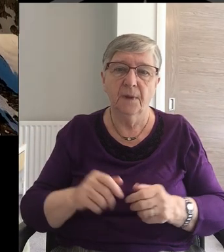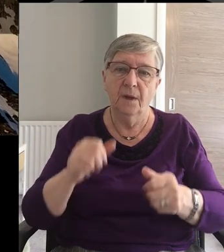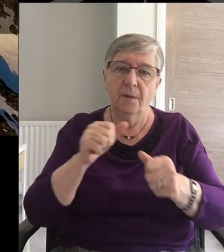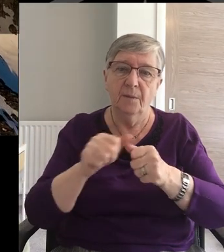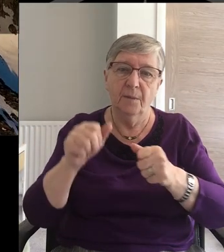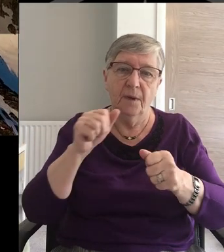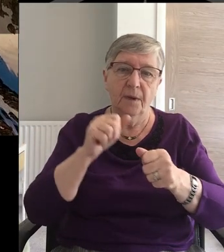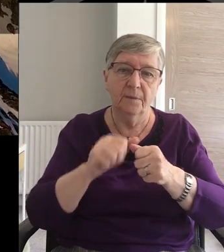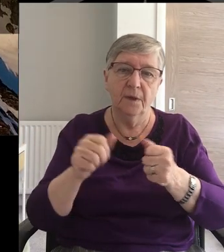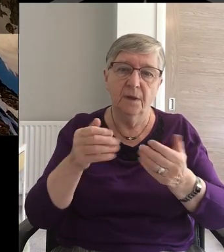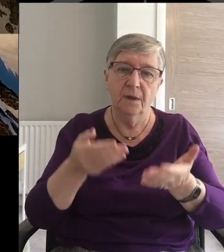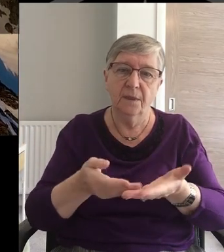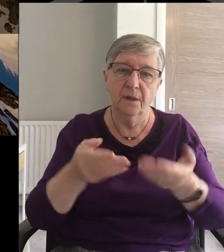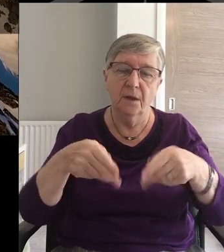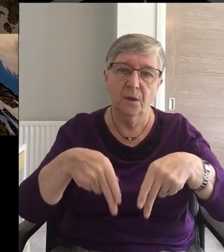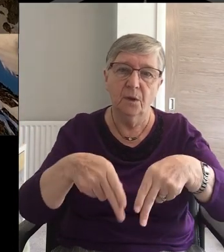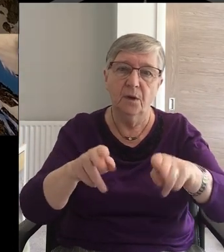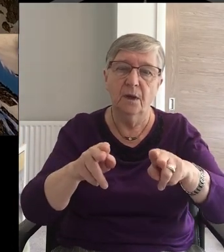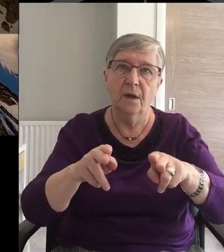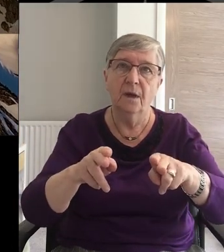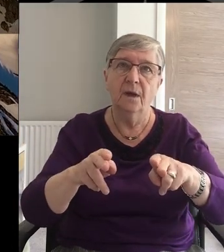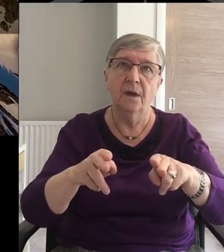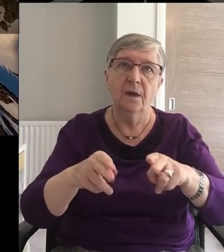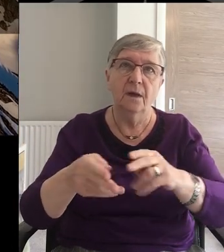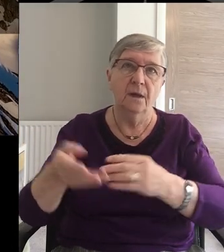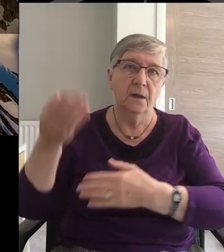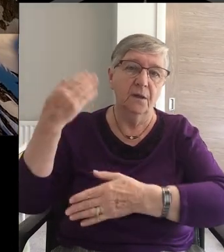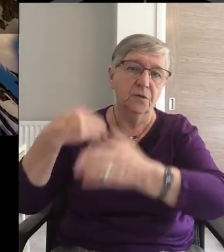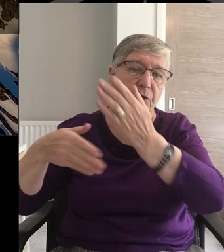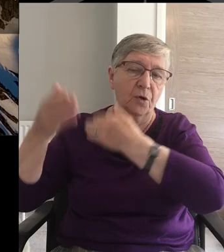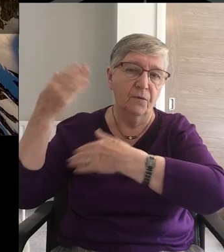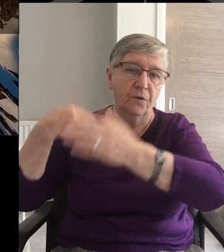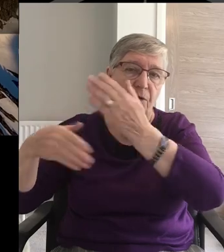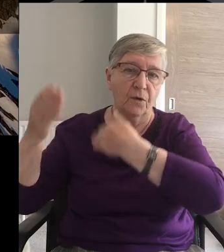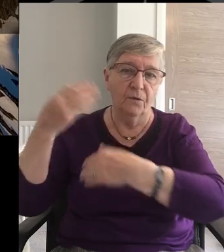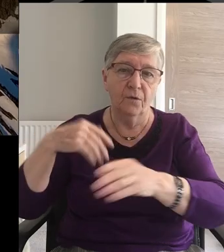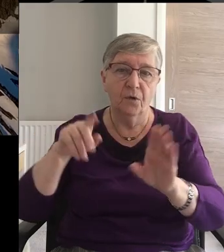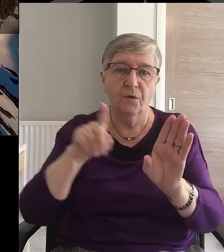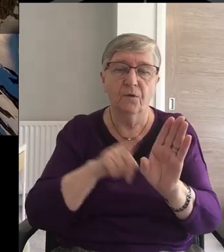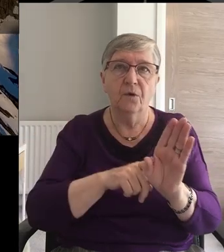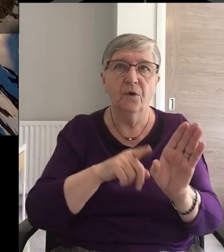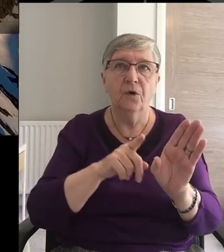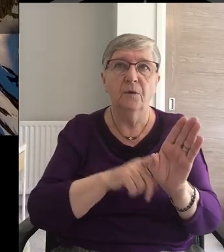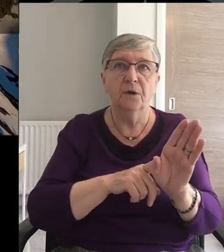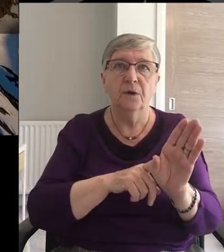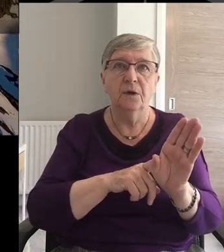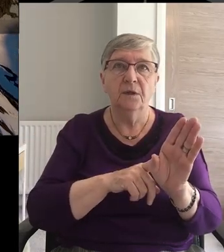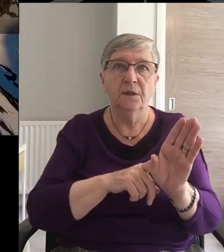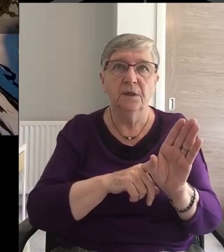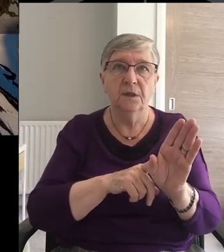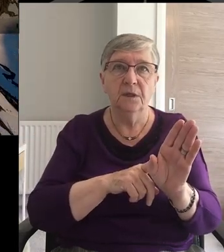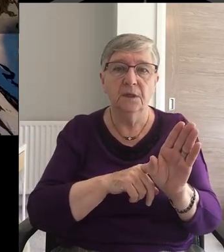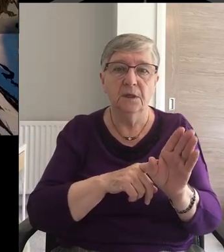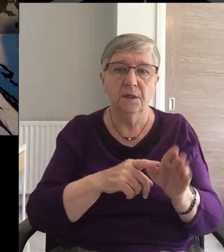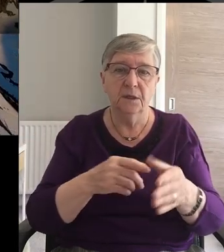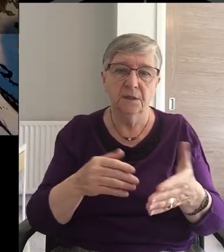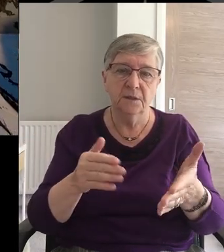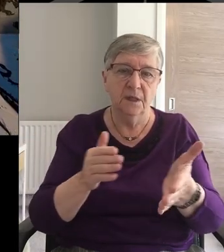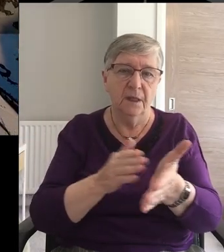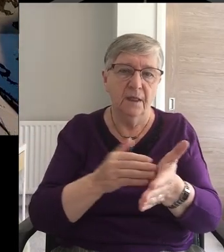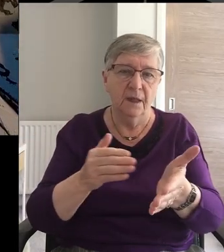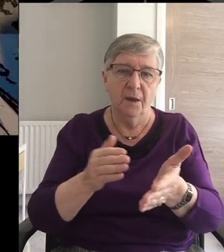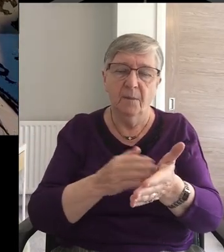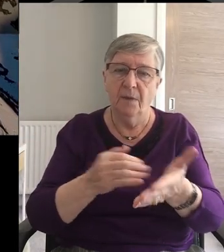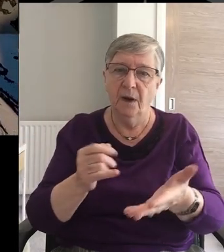Above the river of the former years